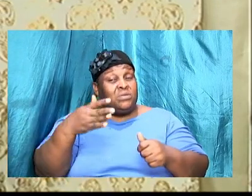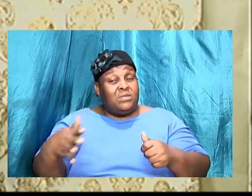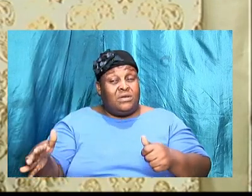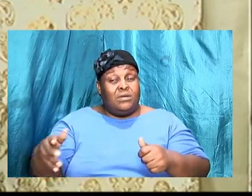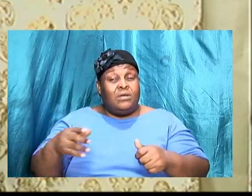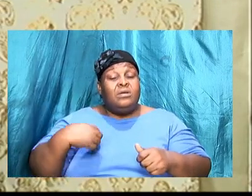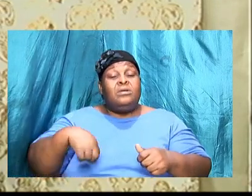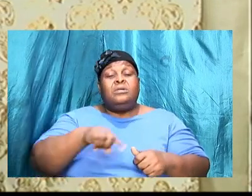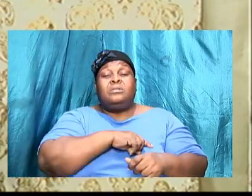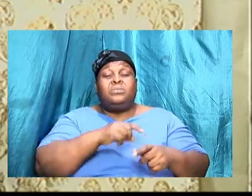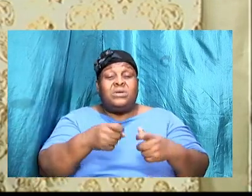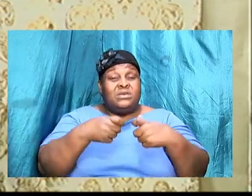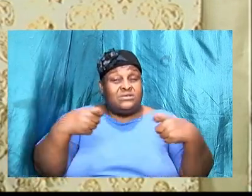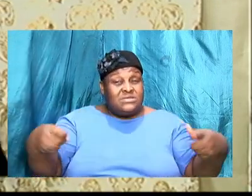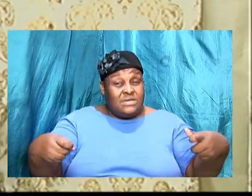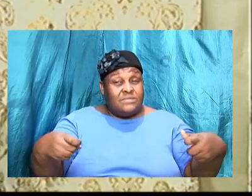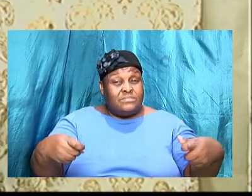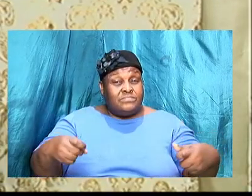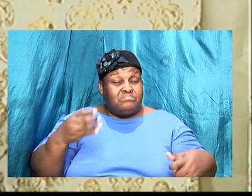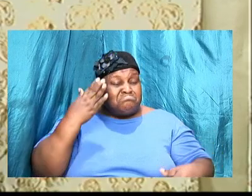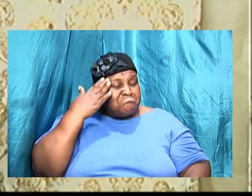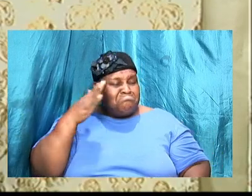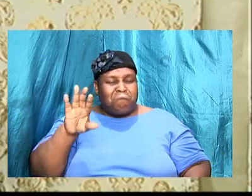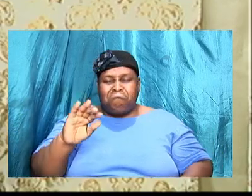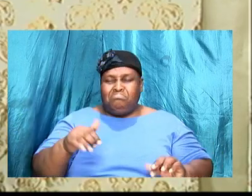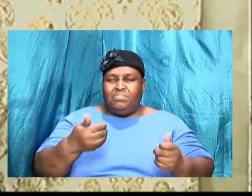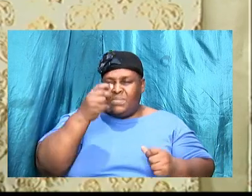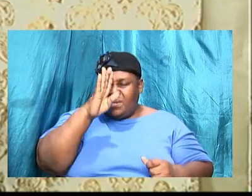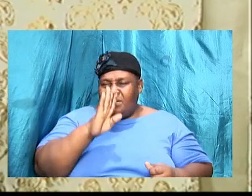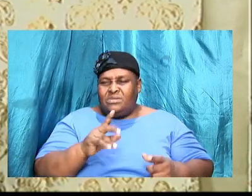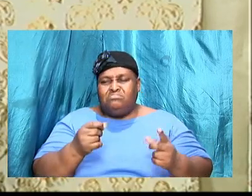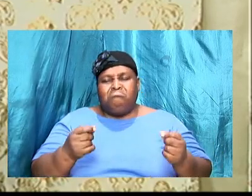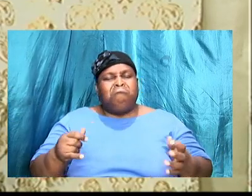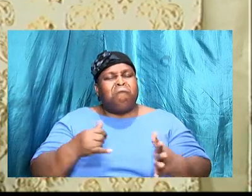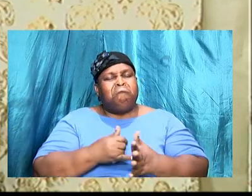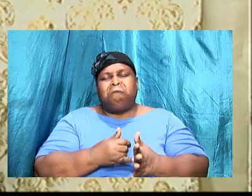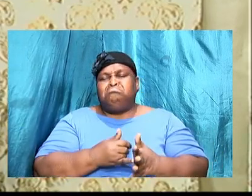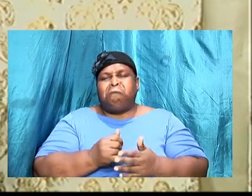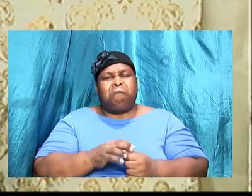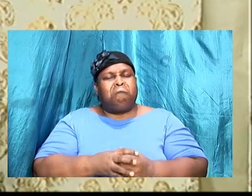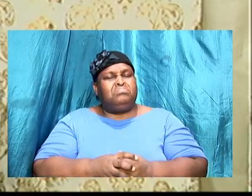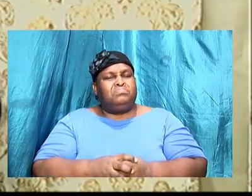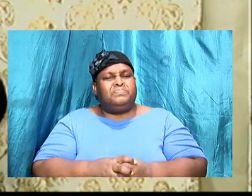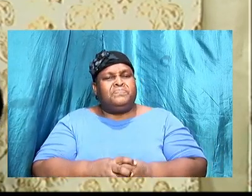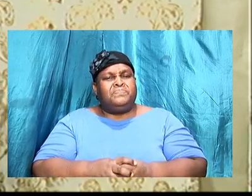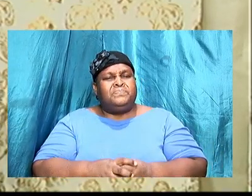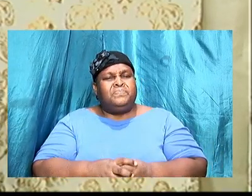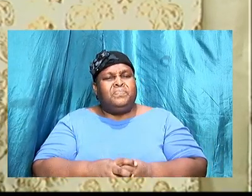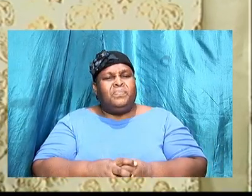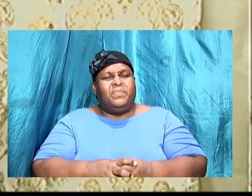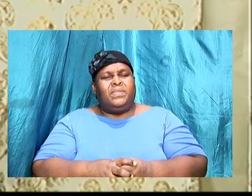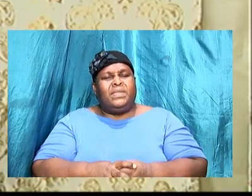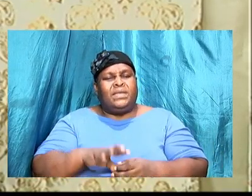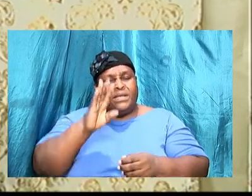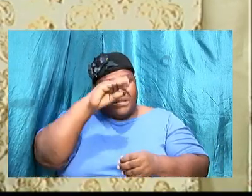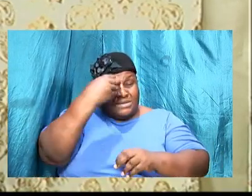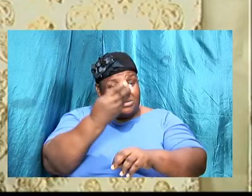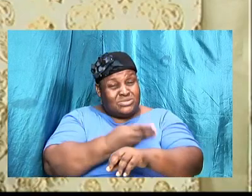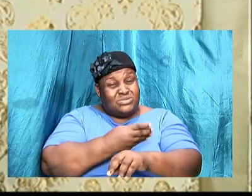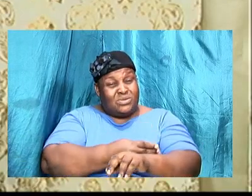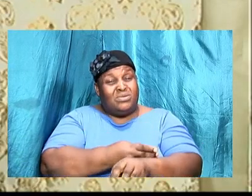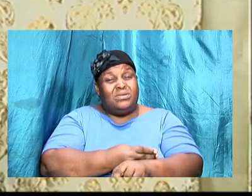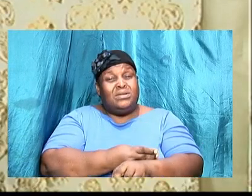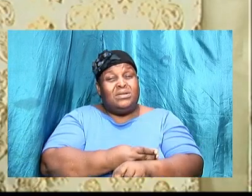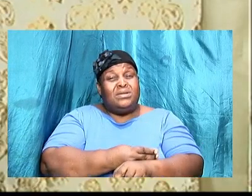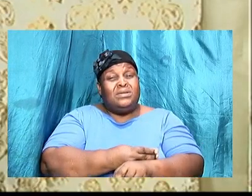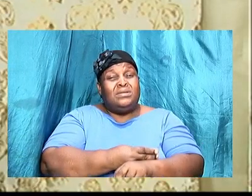So I don't know how God does it, but God, the son that came outside of